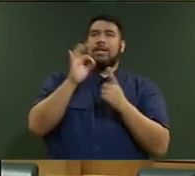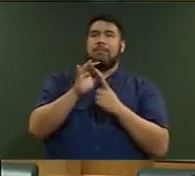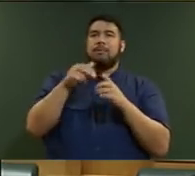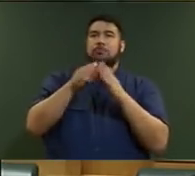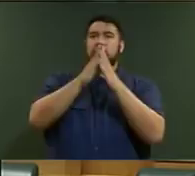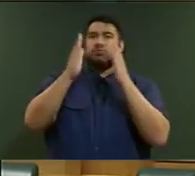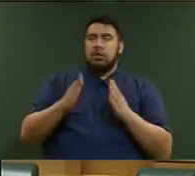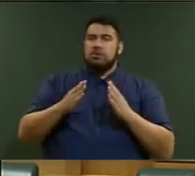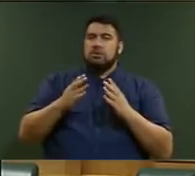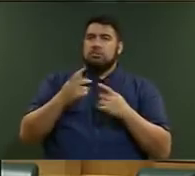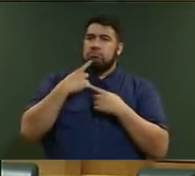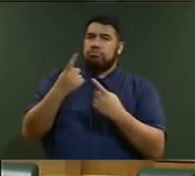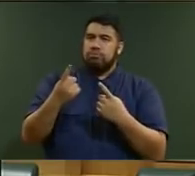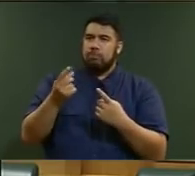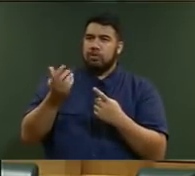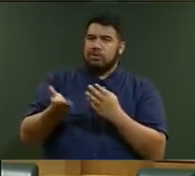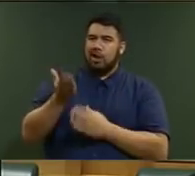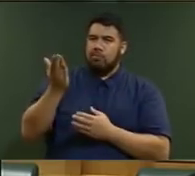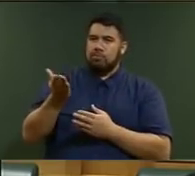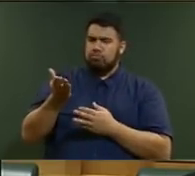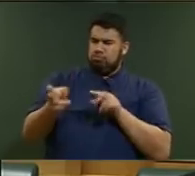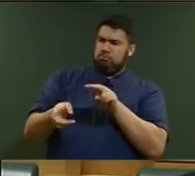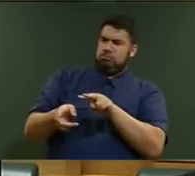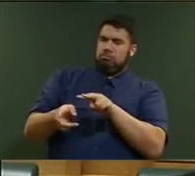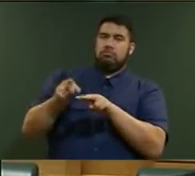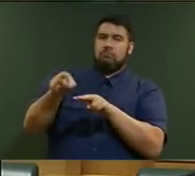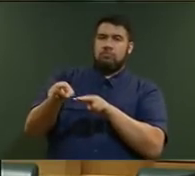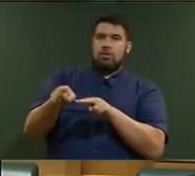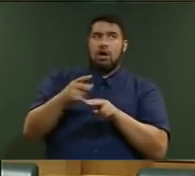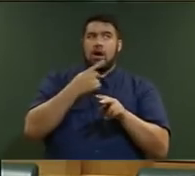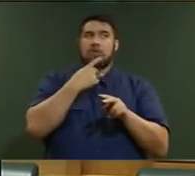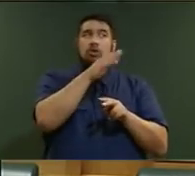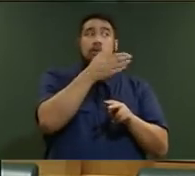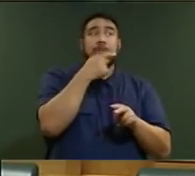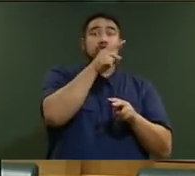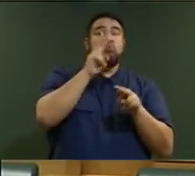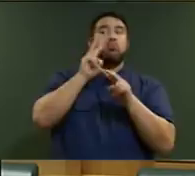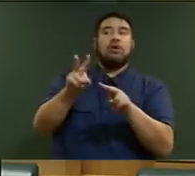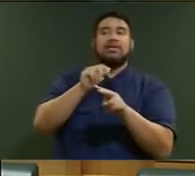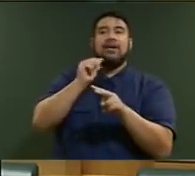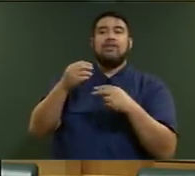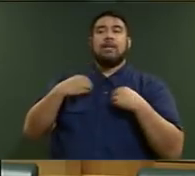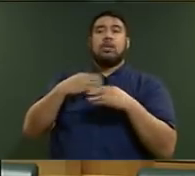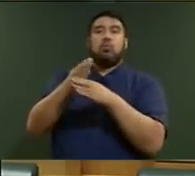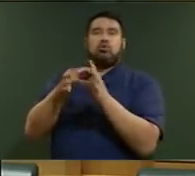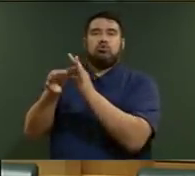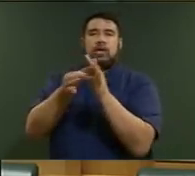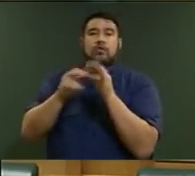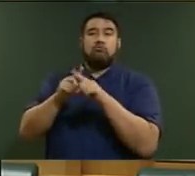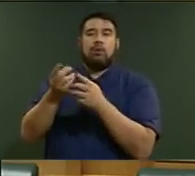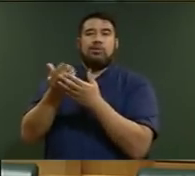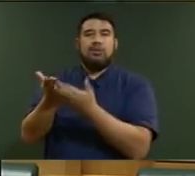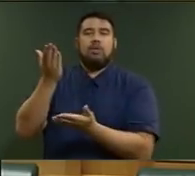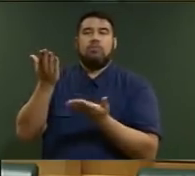I've directed officials to monitor any price spreading. The petrol companies can be under